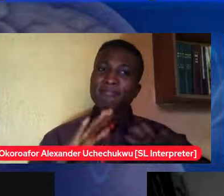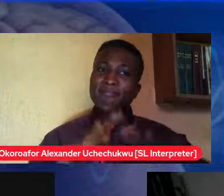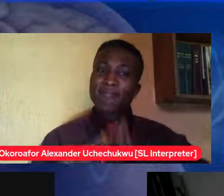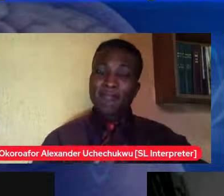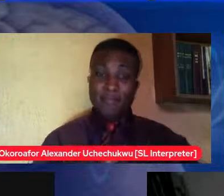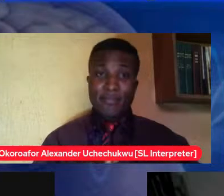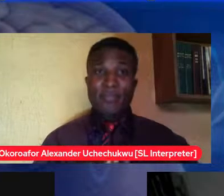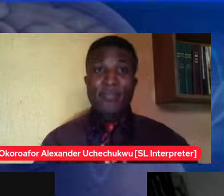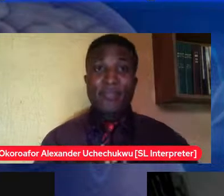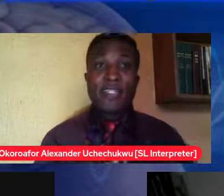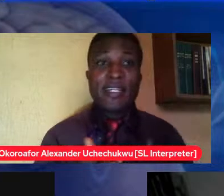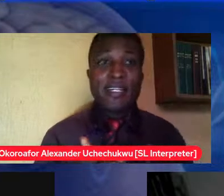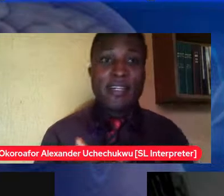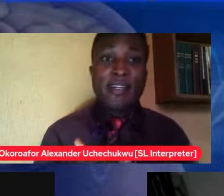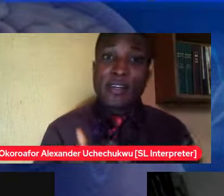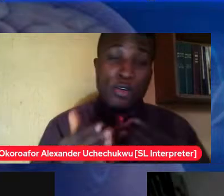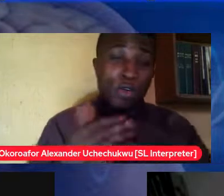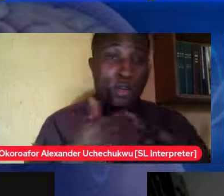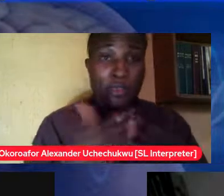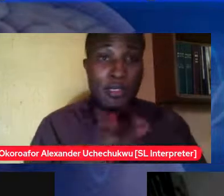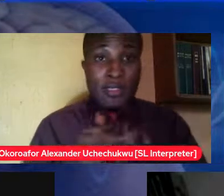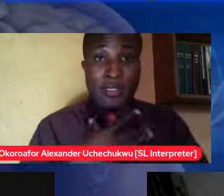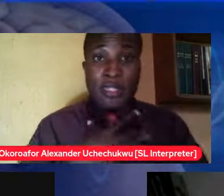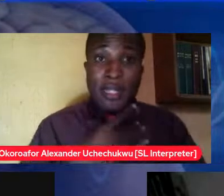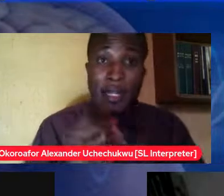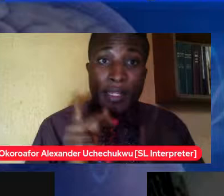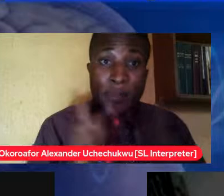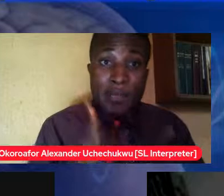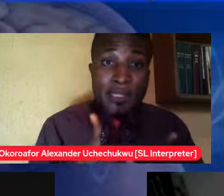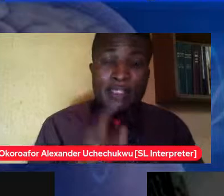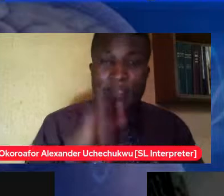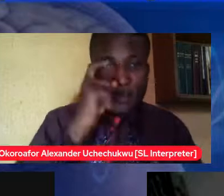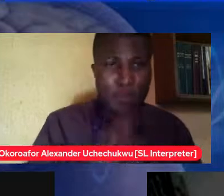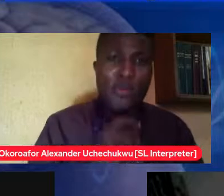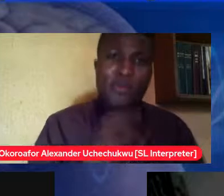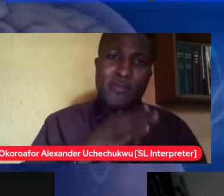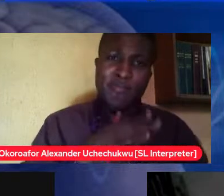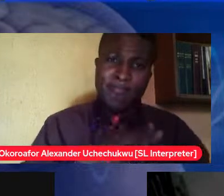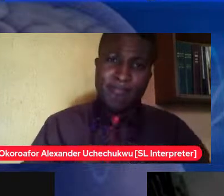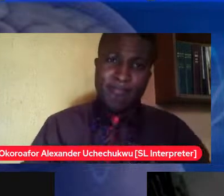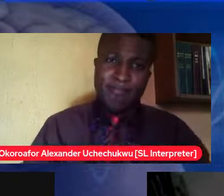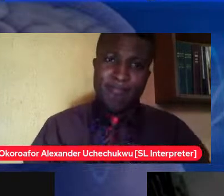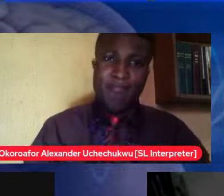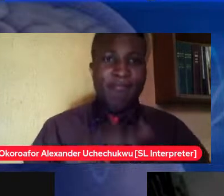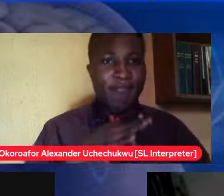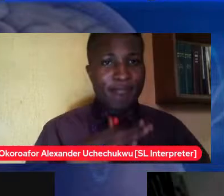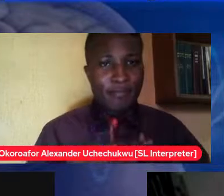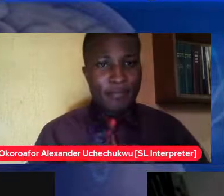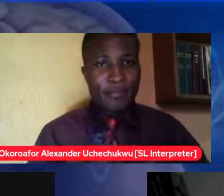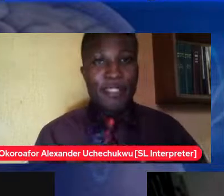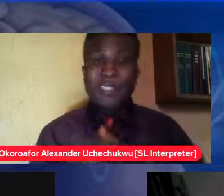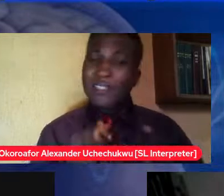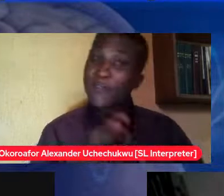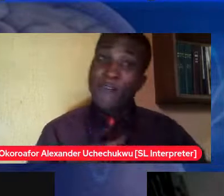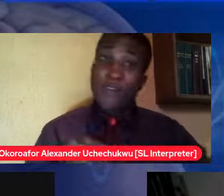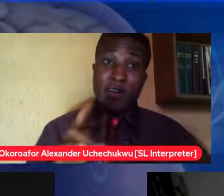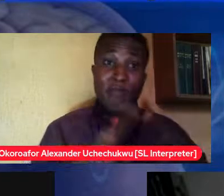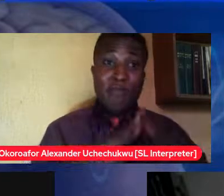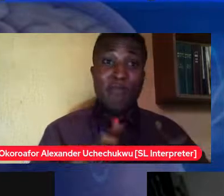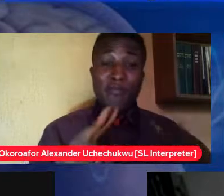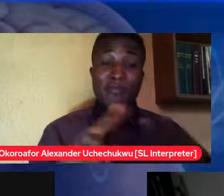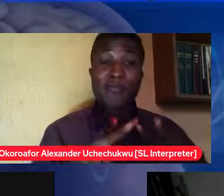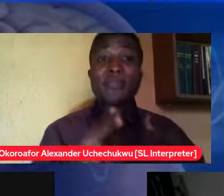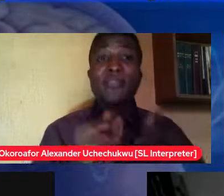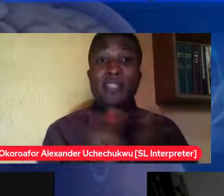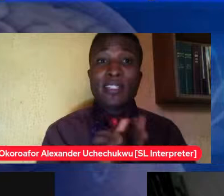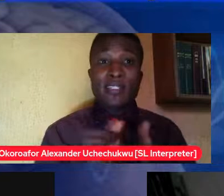we have to be gentle with whatever it is that we do with them so it's very important that we know all this thing and in our planning or in our helping them